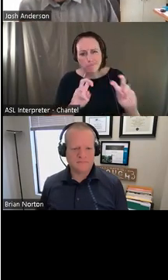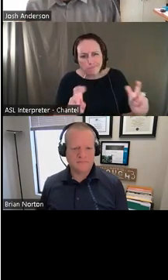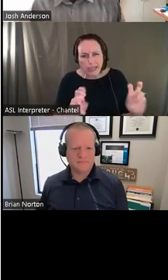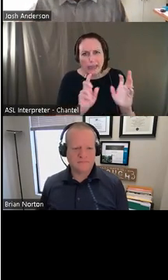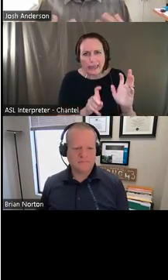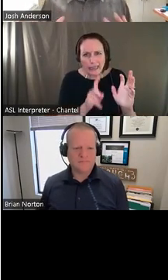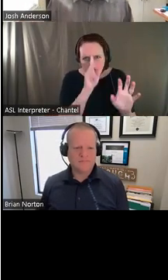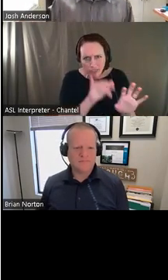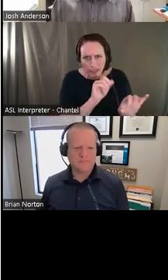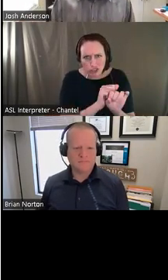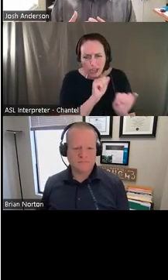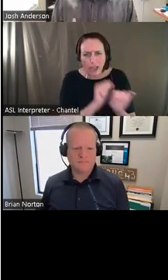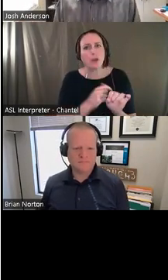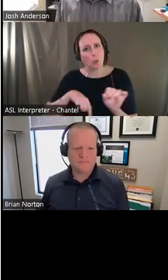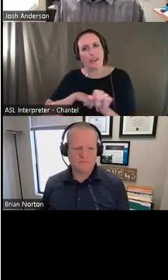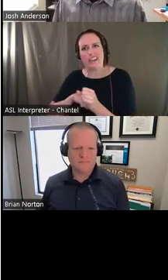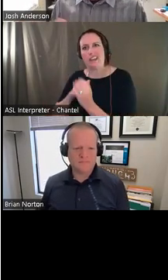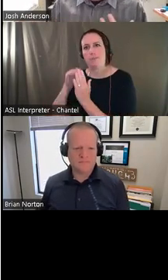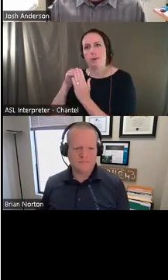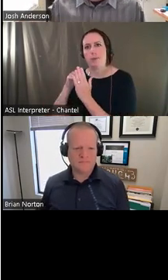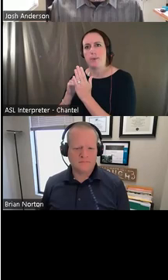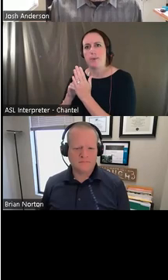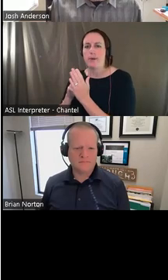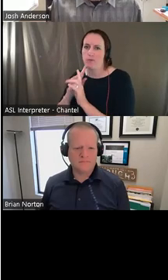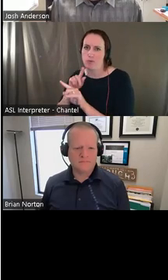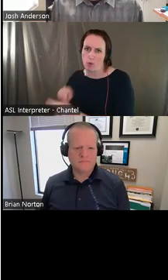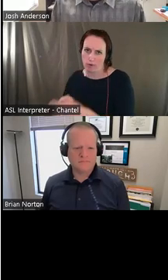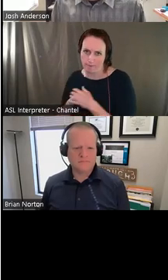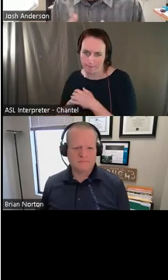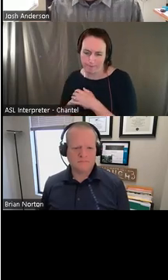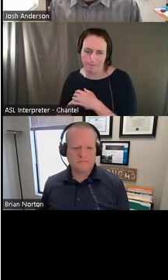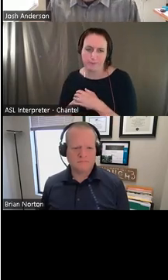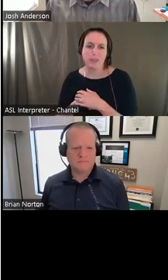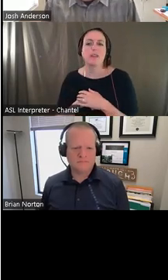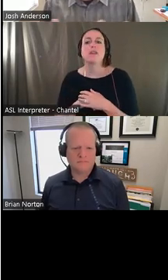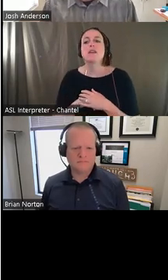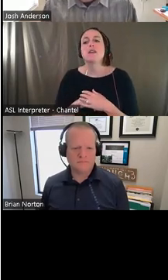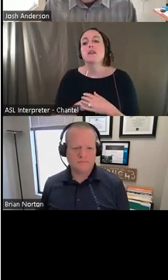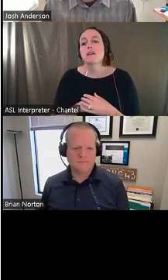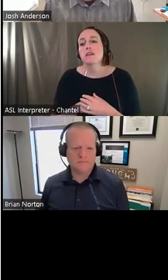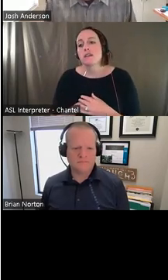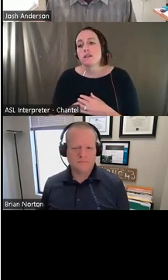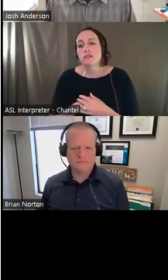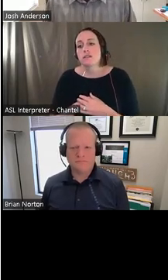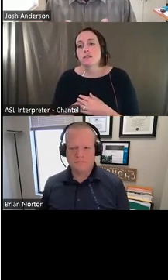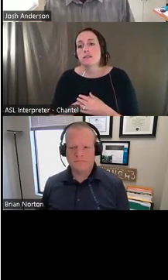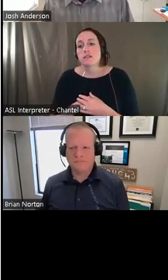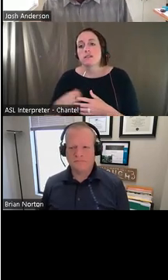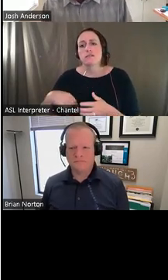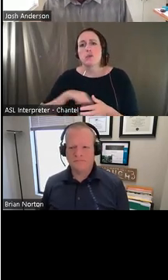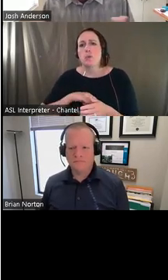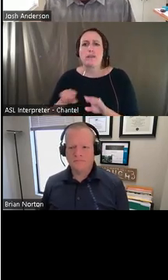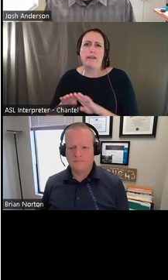And, and this all goes in there. And this is really for a continued conversation with whomever has asked for the evaluation, be it the